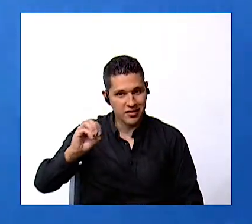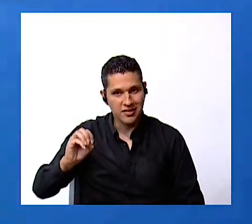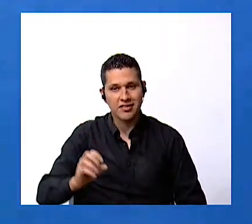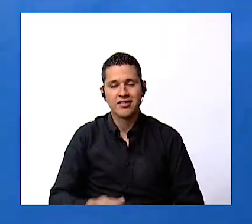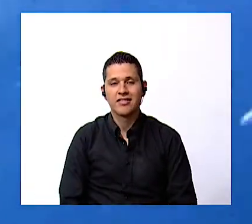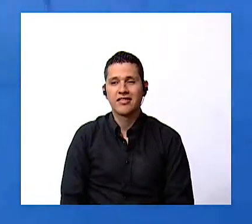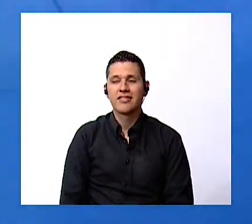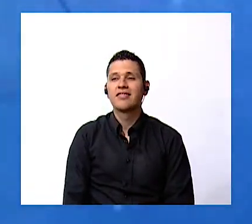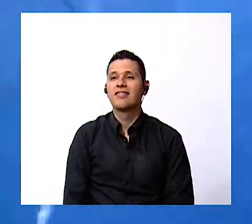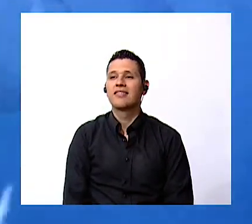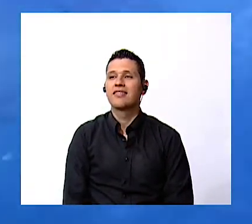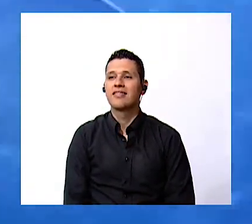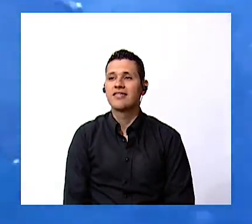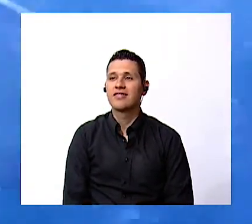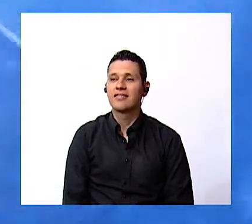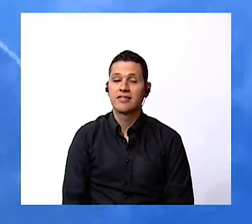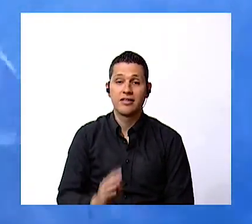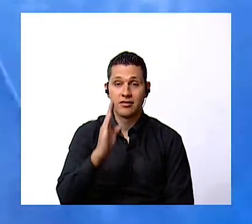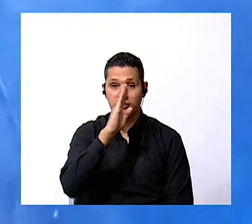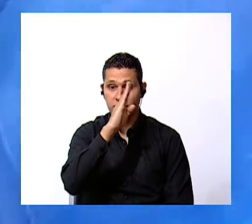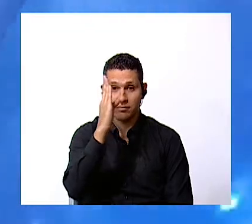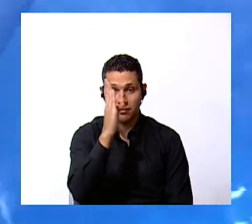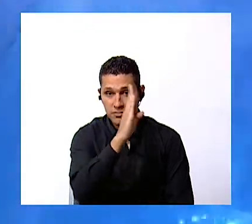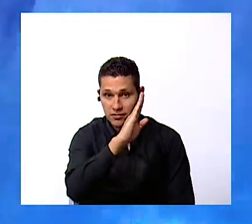sharks live in the ocean